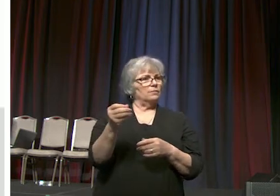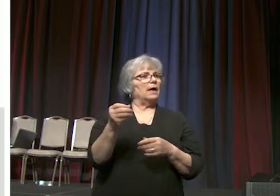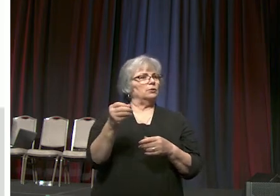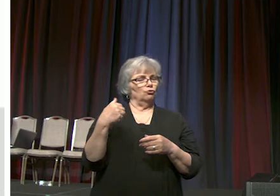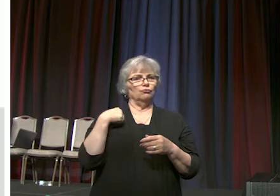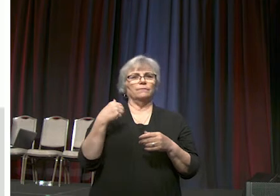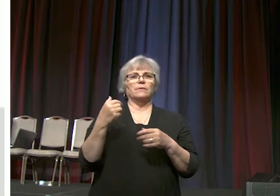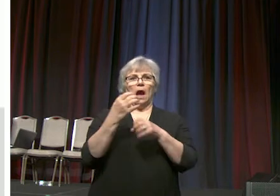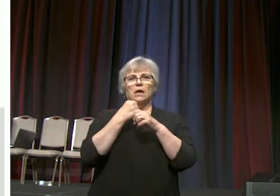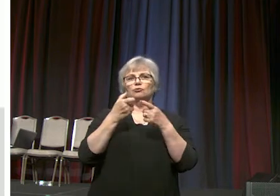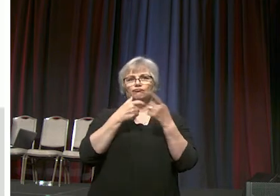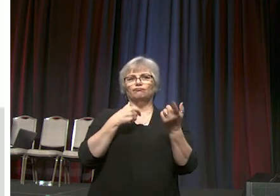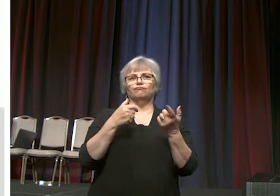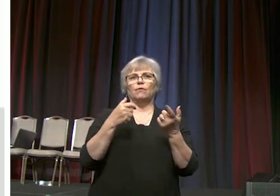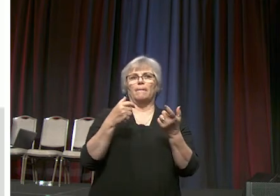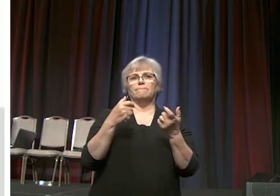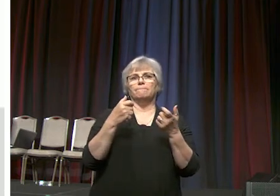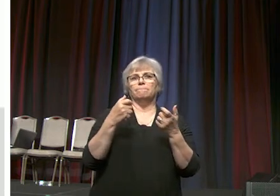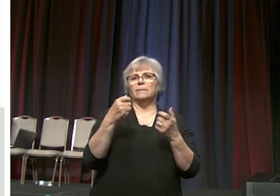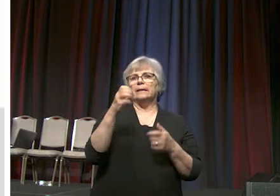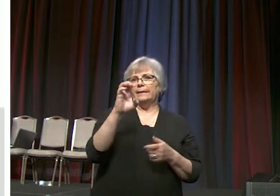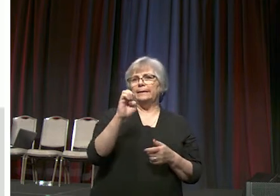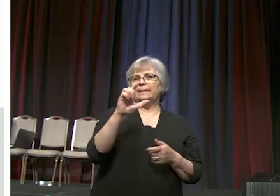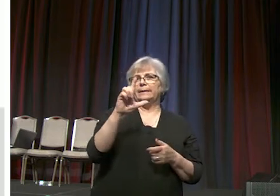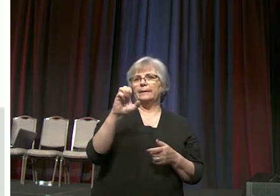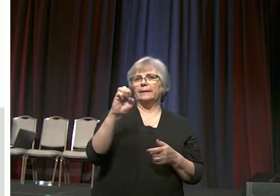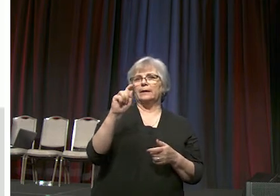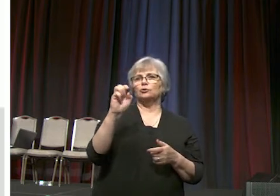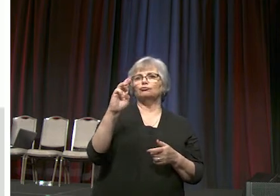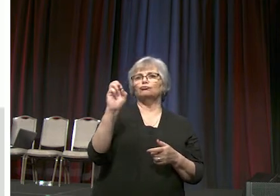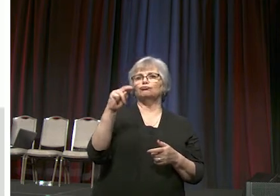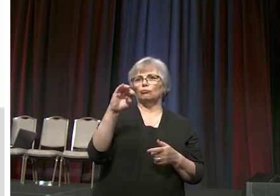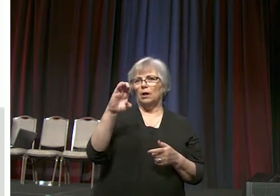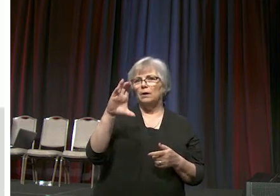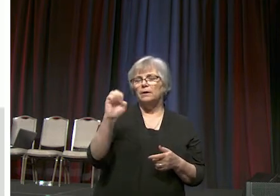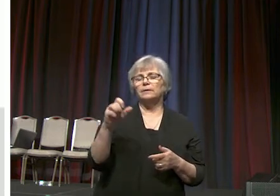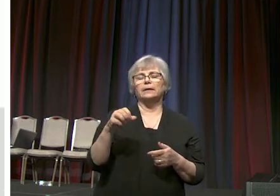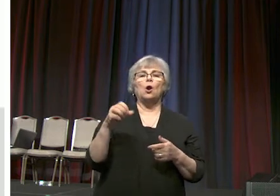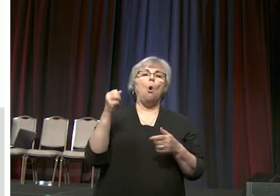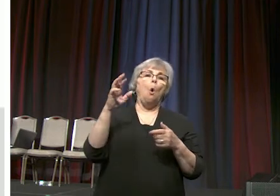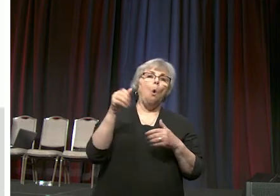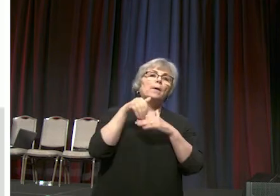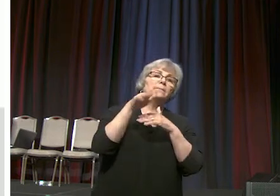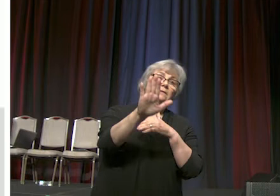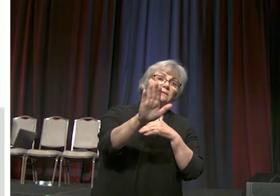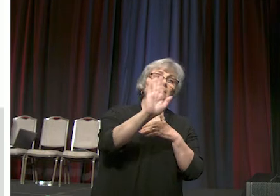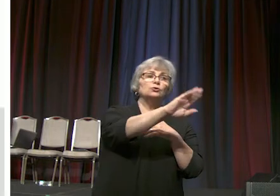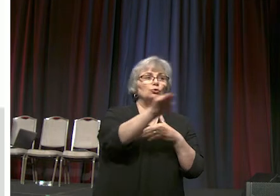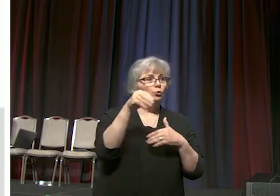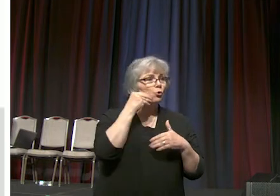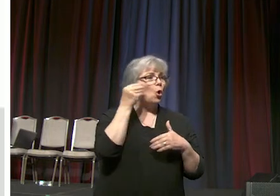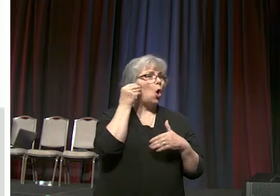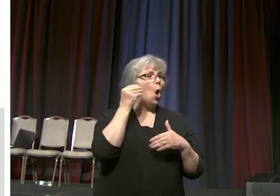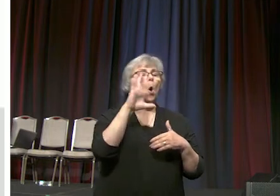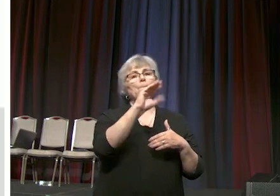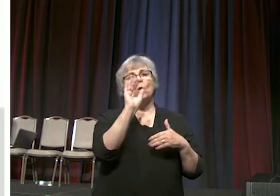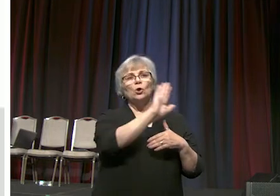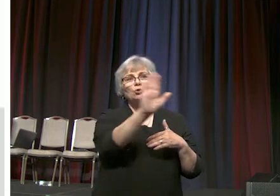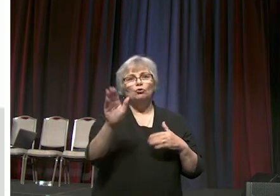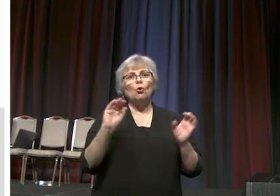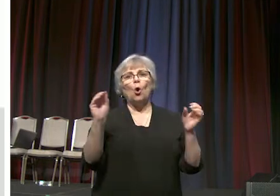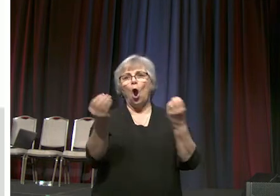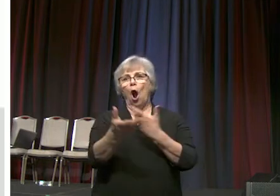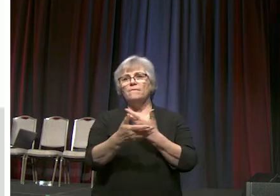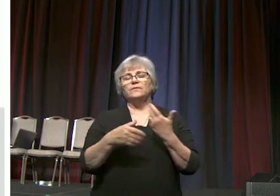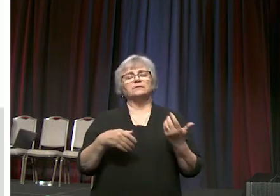electronically or as we were told earlier um have been shipped to our respective homes or offices and